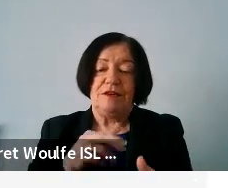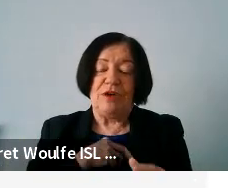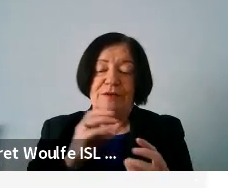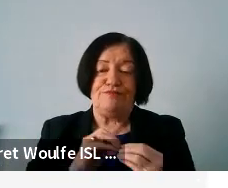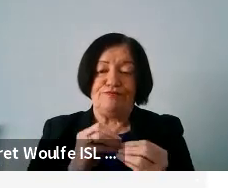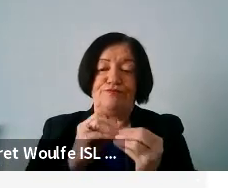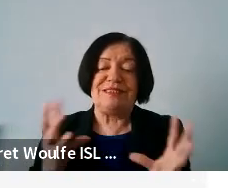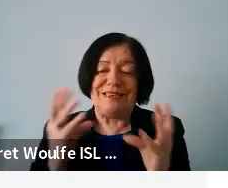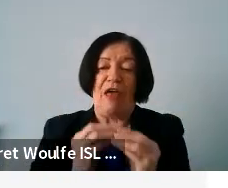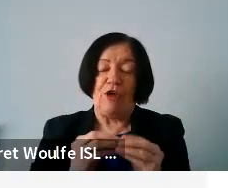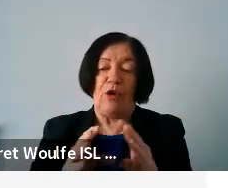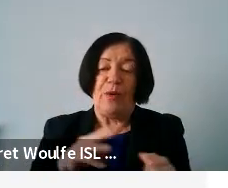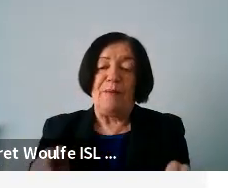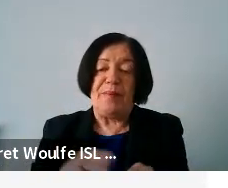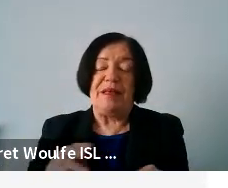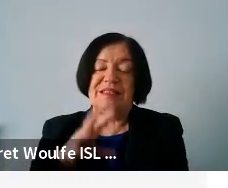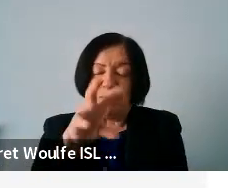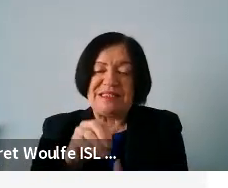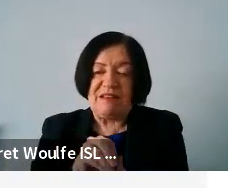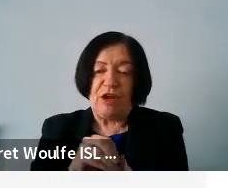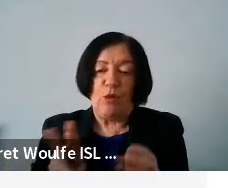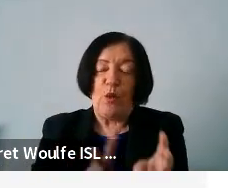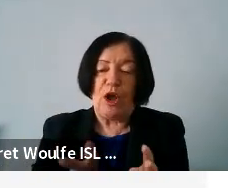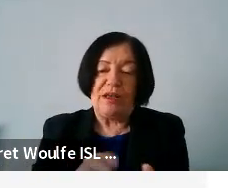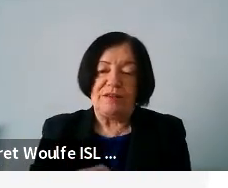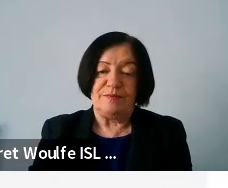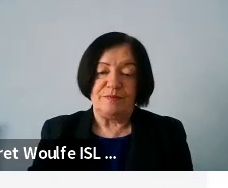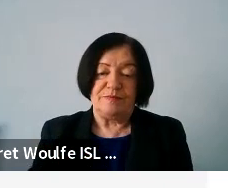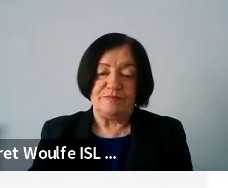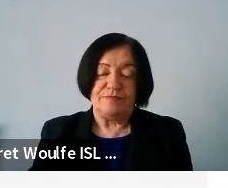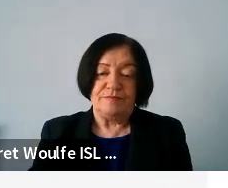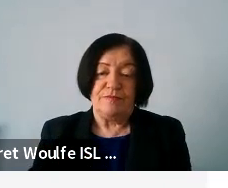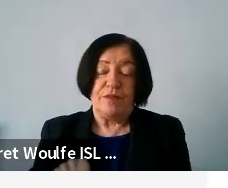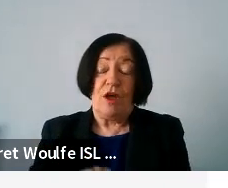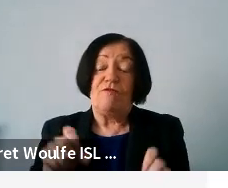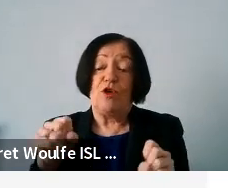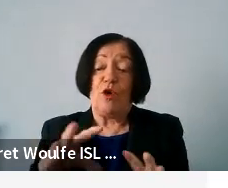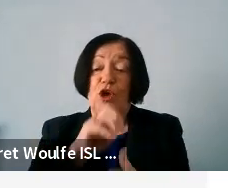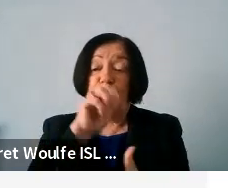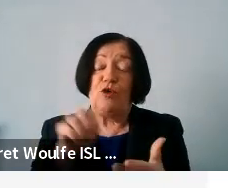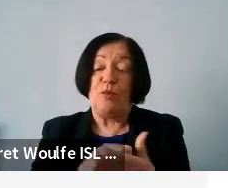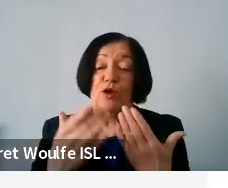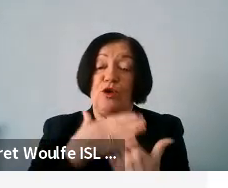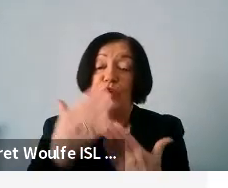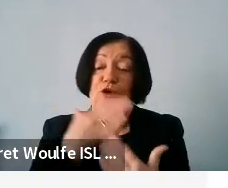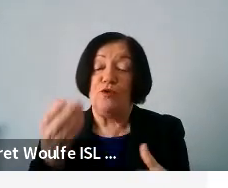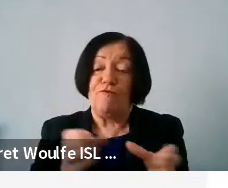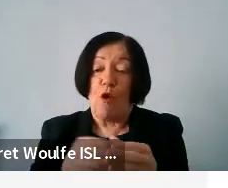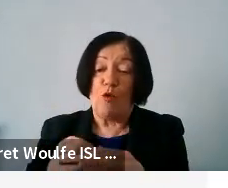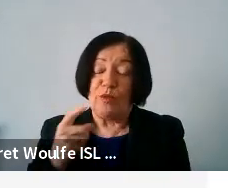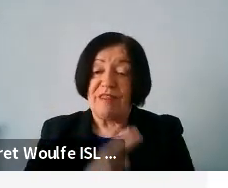all together also with people specifically working. Also, of course, the European Youth Forum was there.